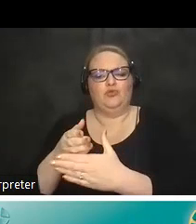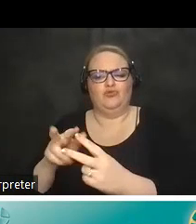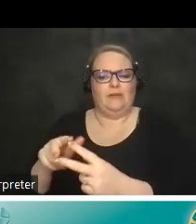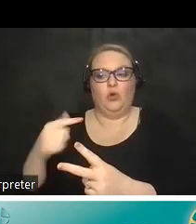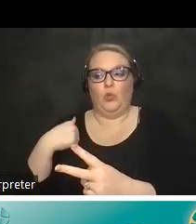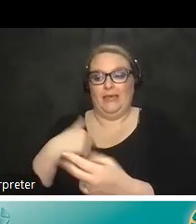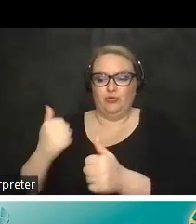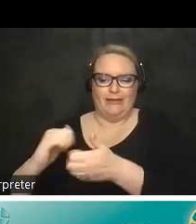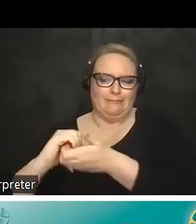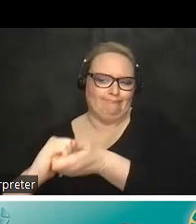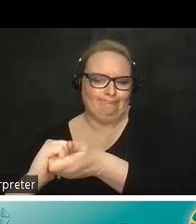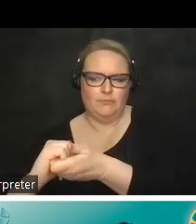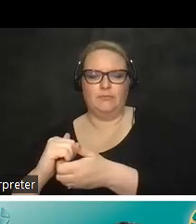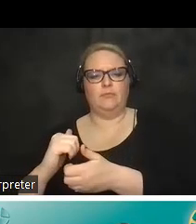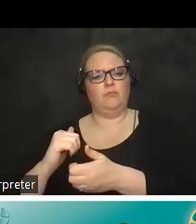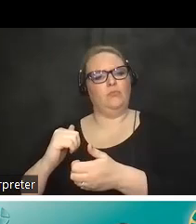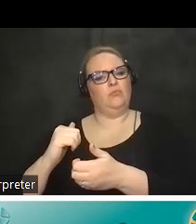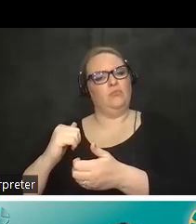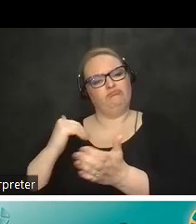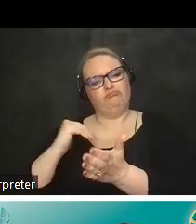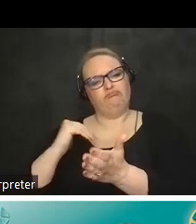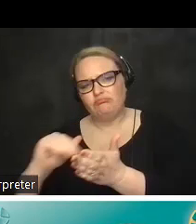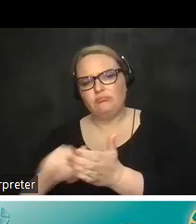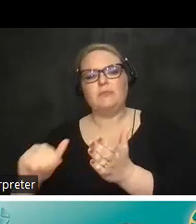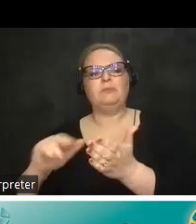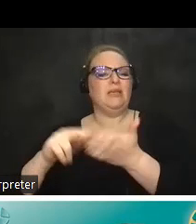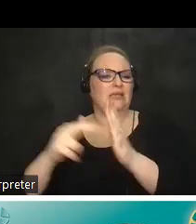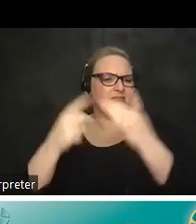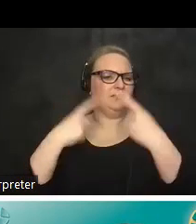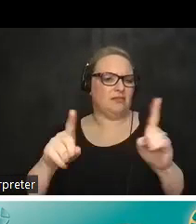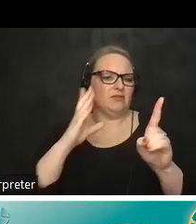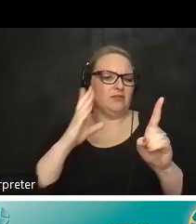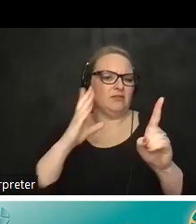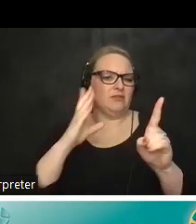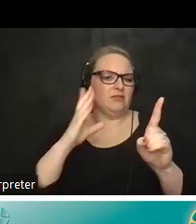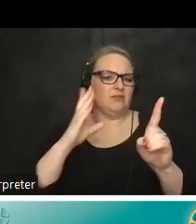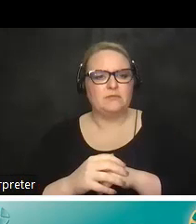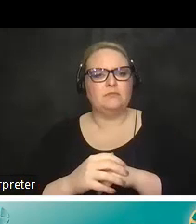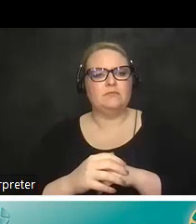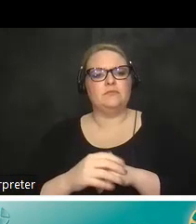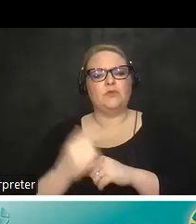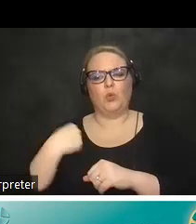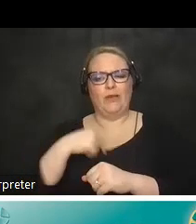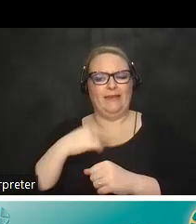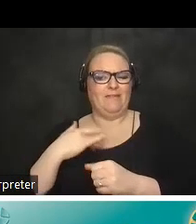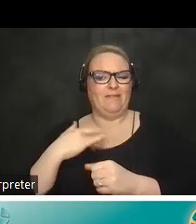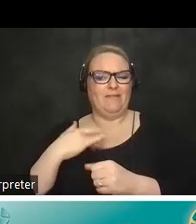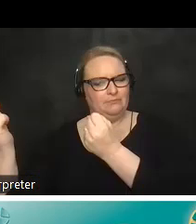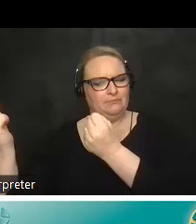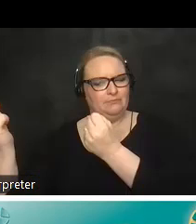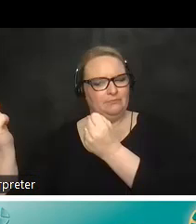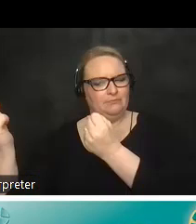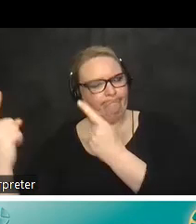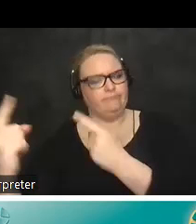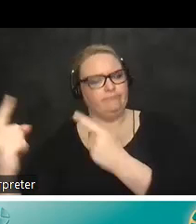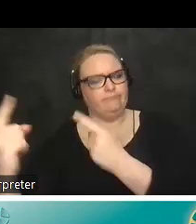to collaborate with them at every opportunity and that ensures better success uh we develop empathy for the user uh we do that in a number